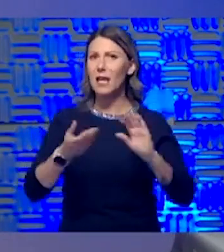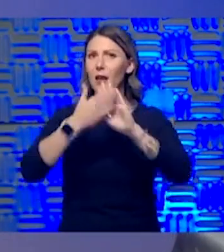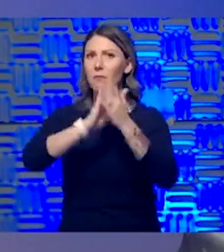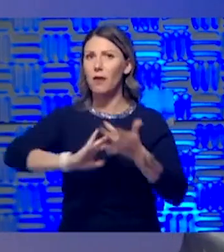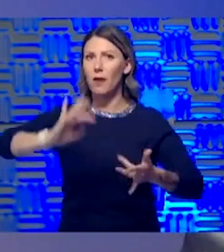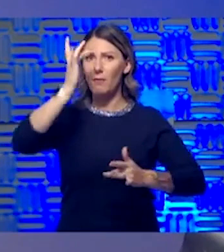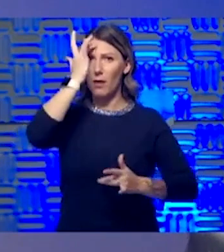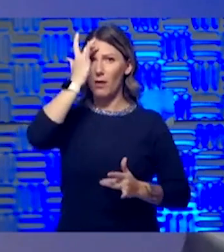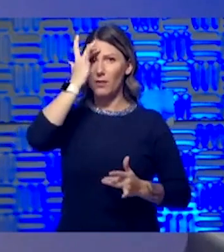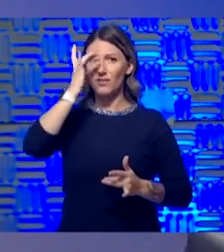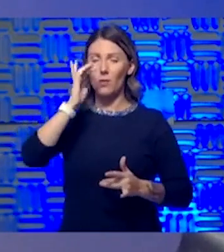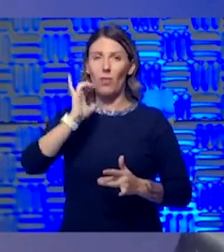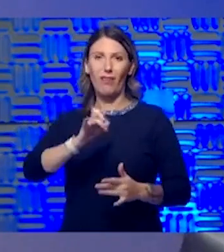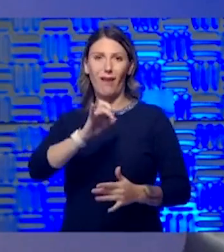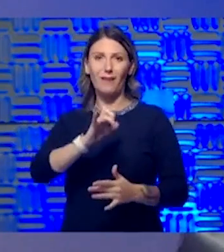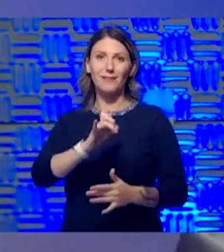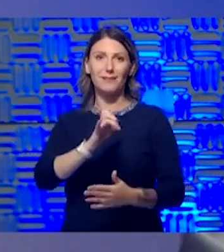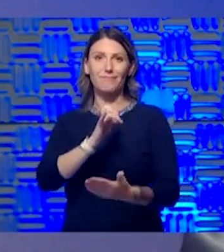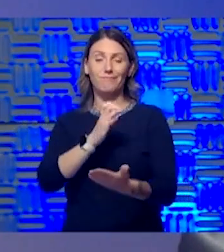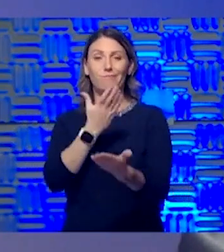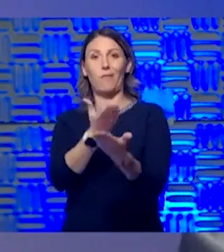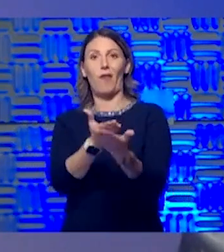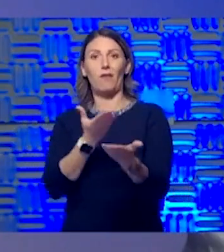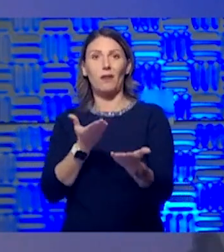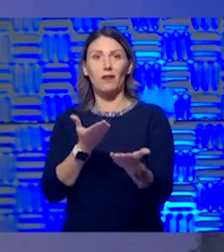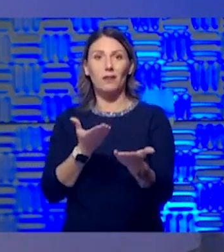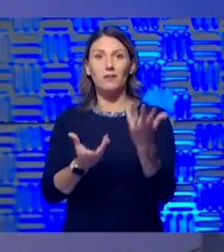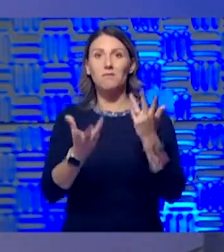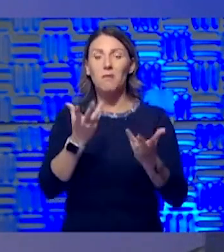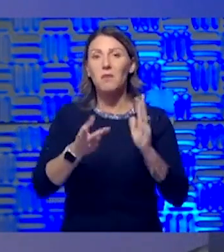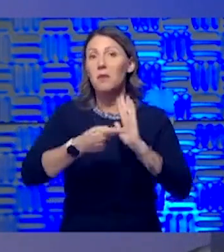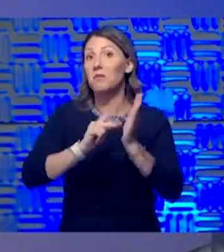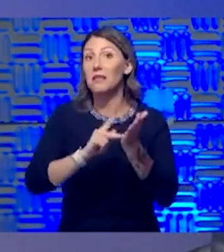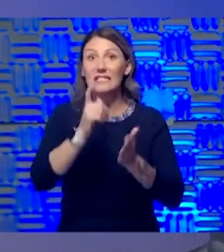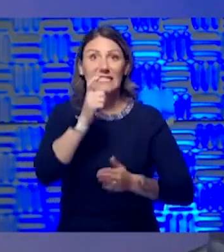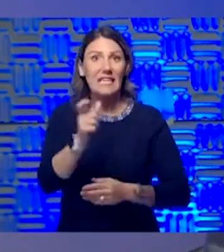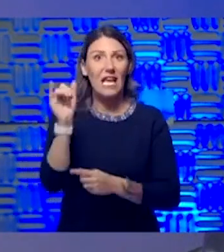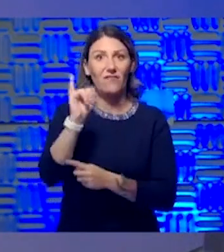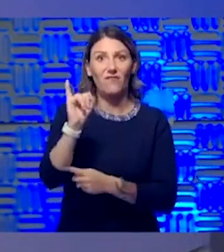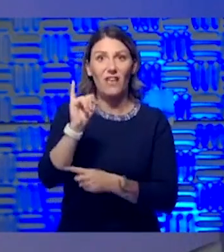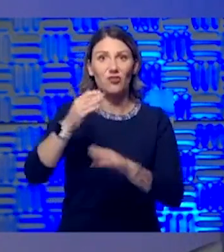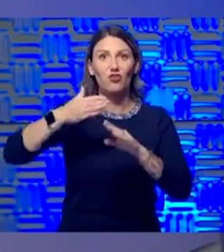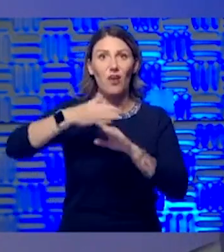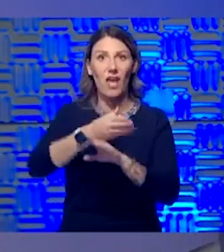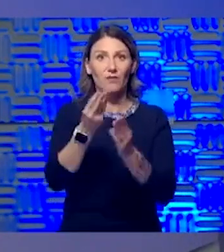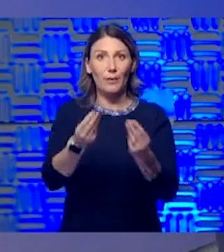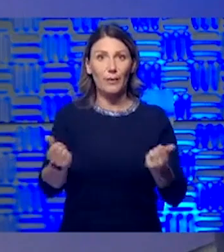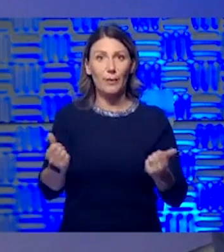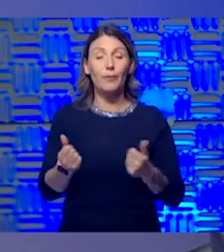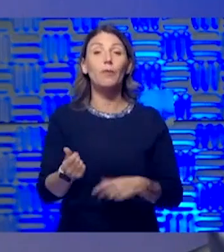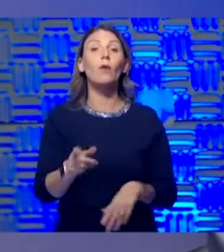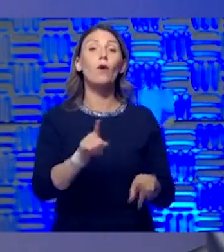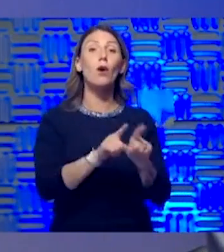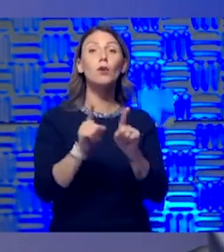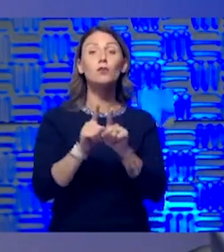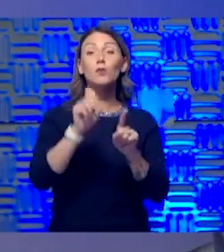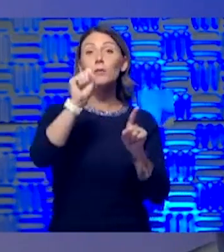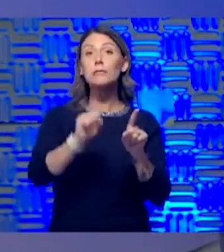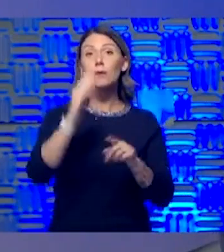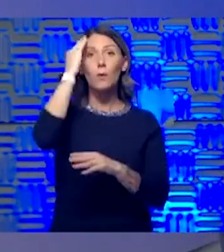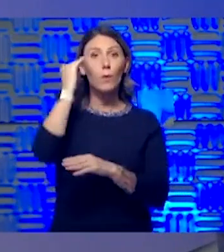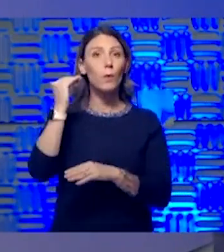evidence that you probably aren't infectious when those things happen. There's also, we see the reports out of South Korea